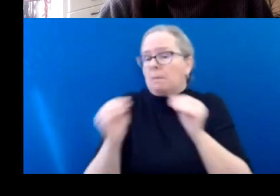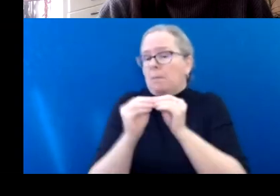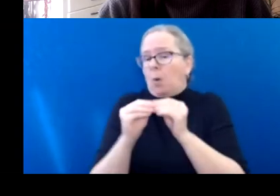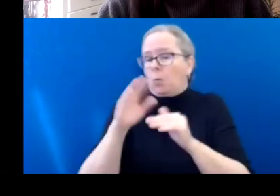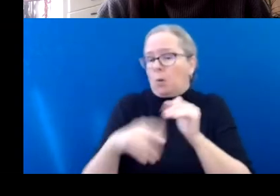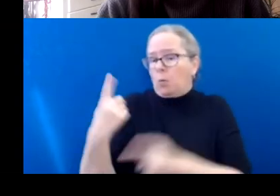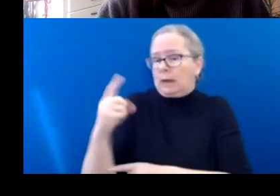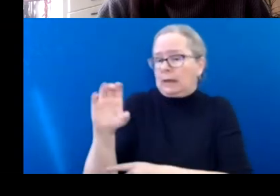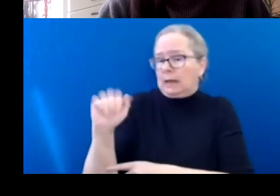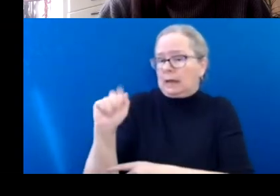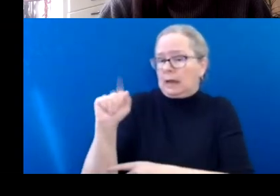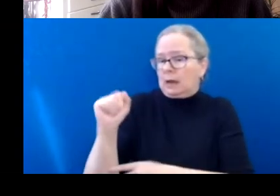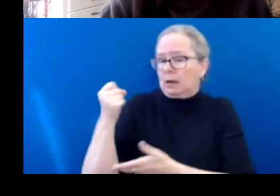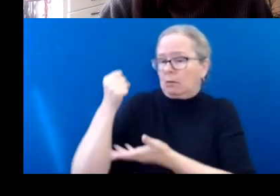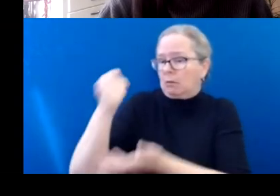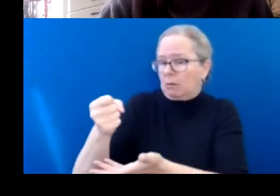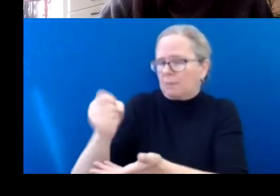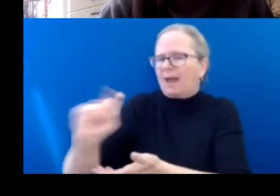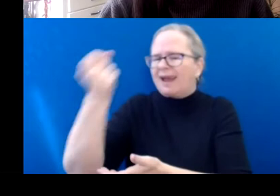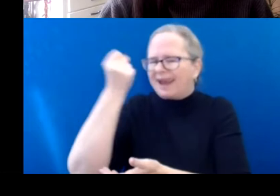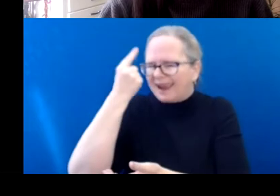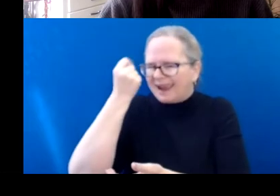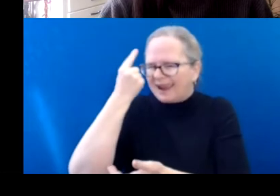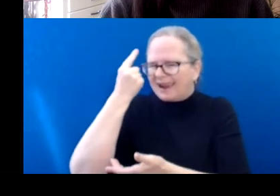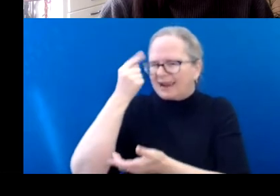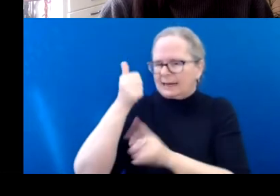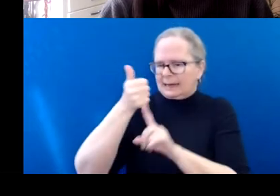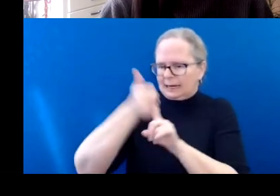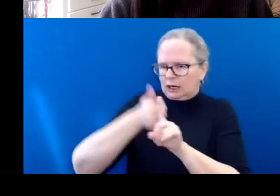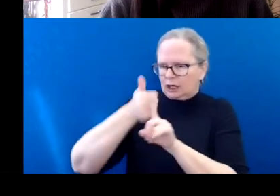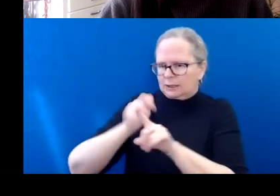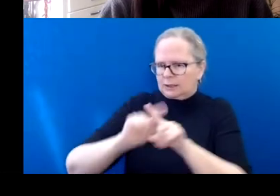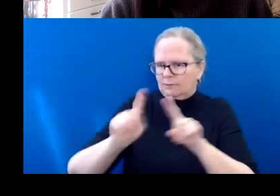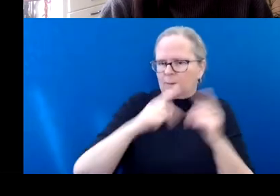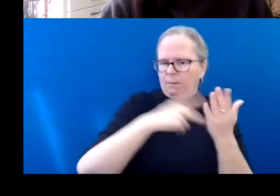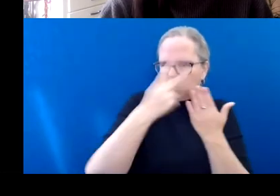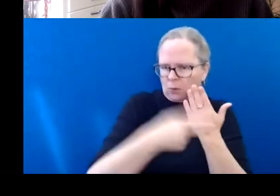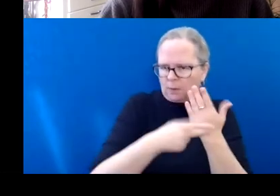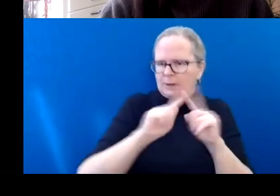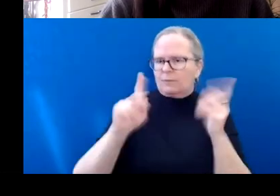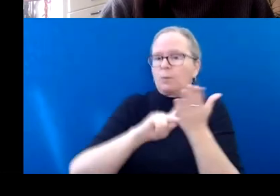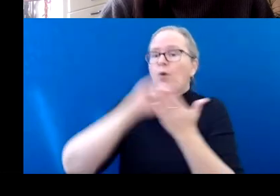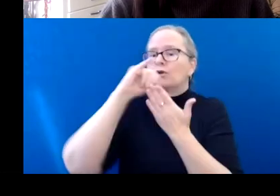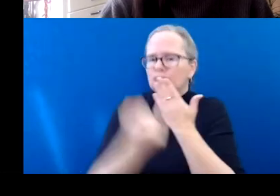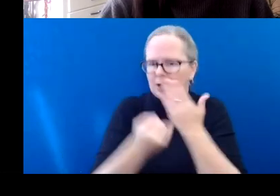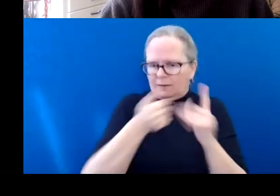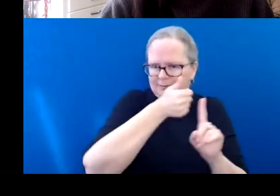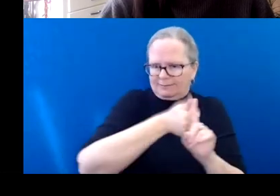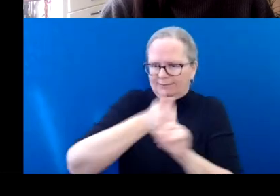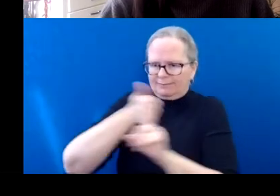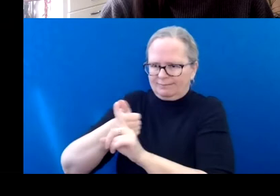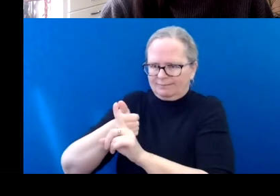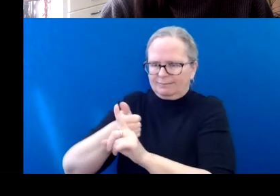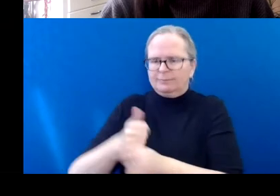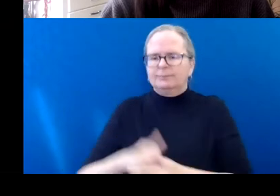for different projects, or a very distinct and discrete phase of a